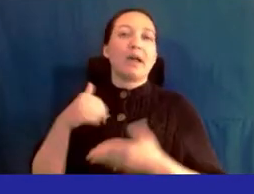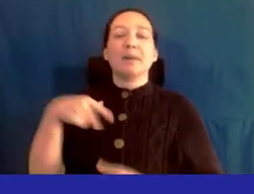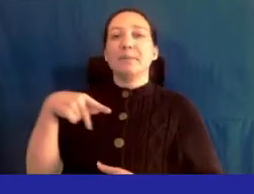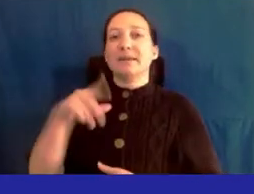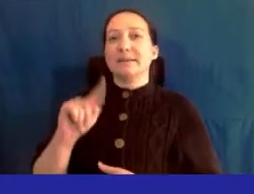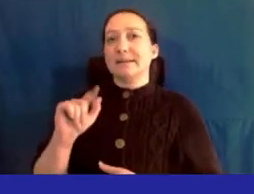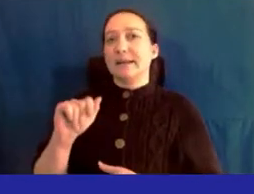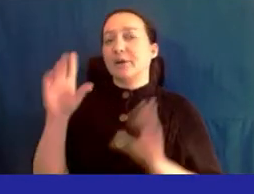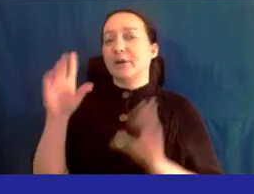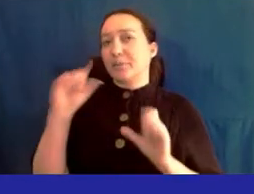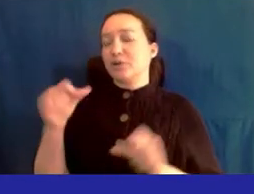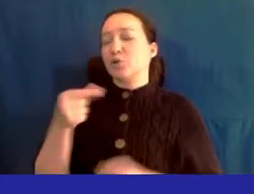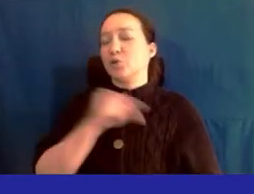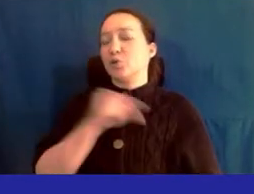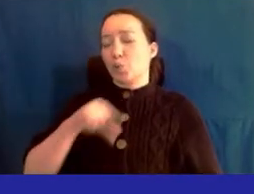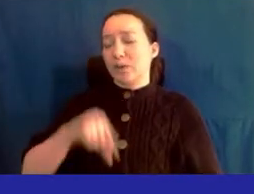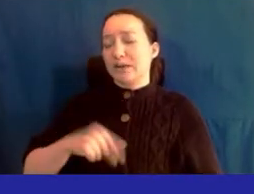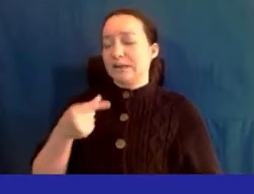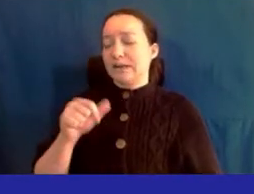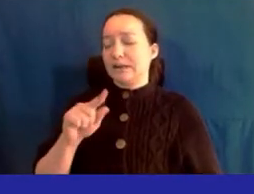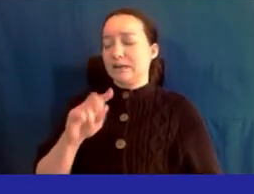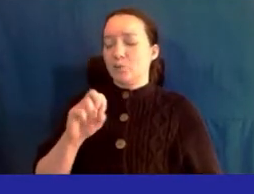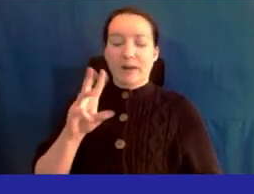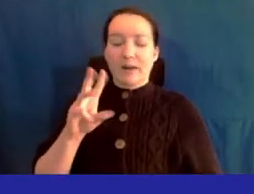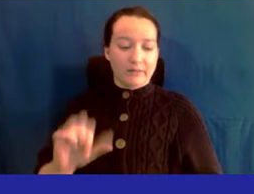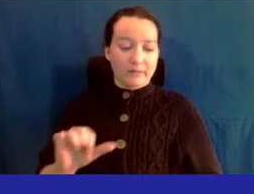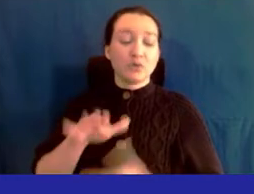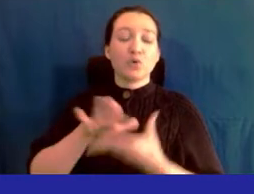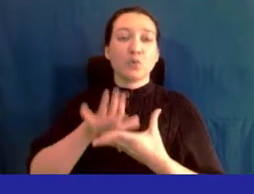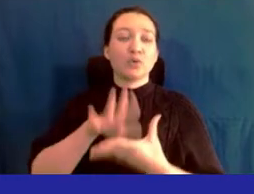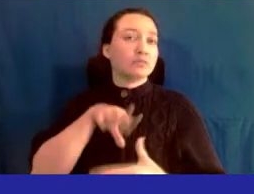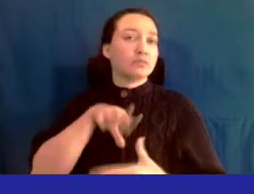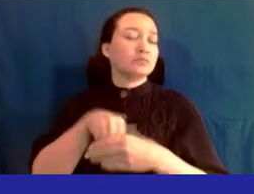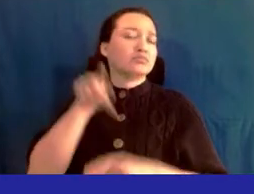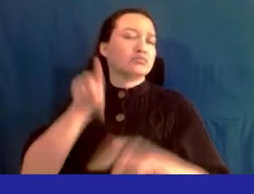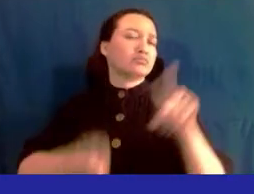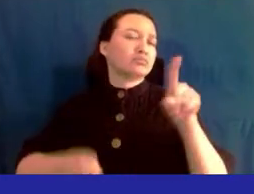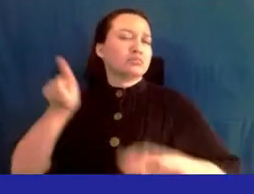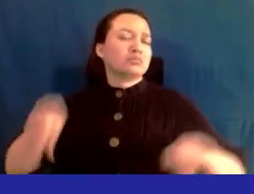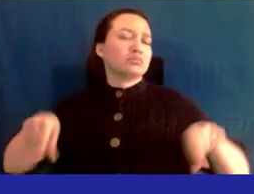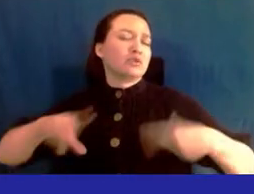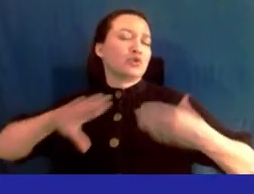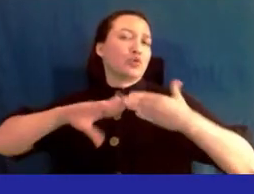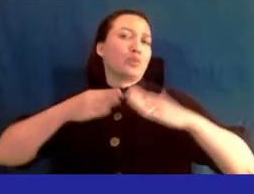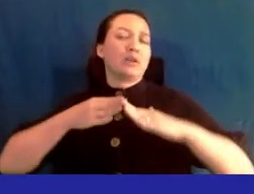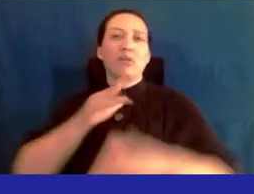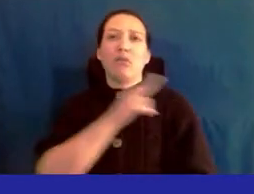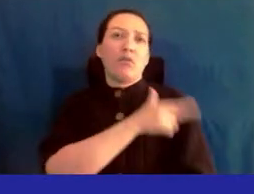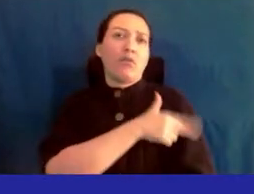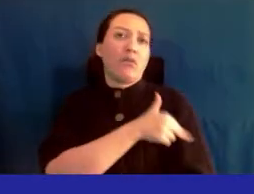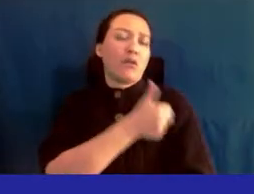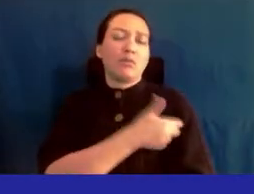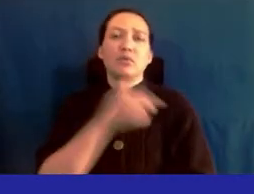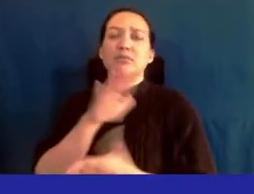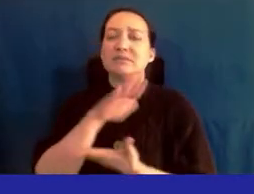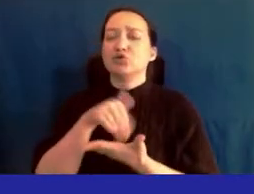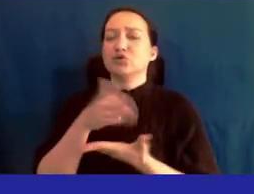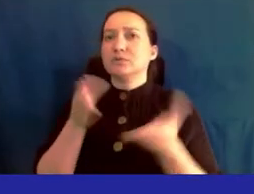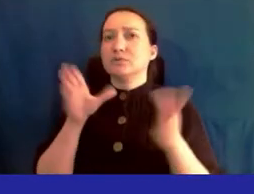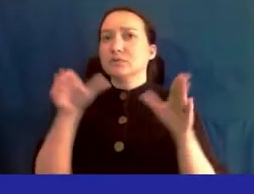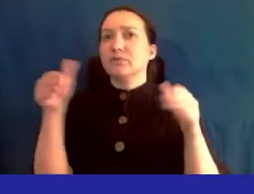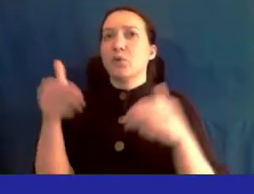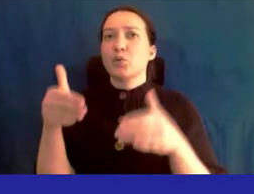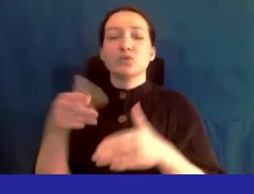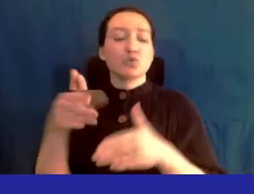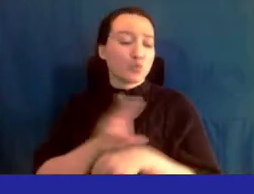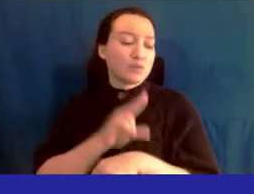president for queen's gateway as our school is part of the diverse community that queen's hospital center serves i will use this